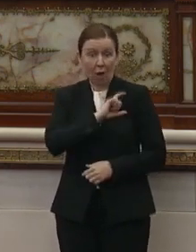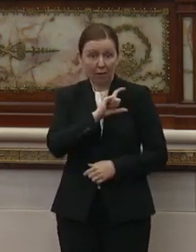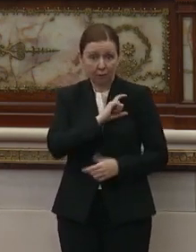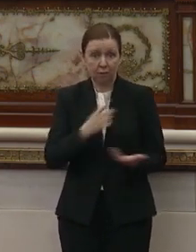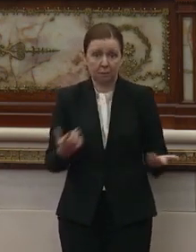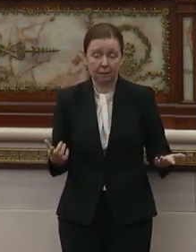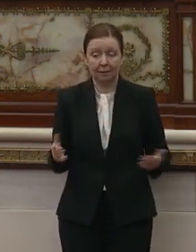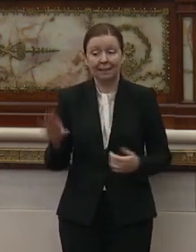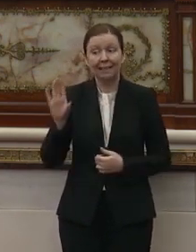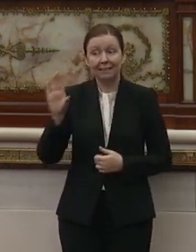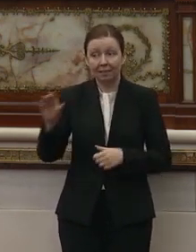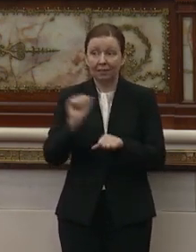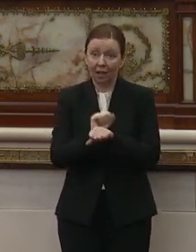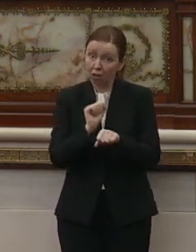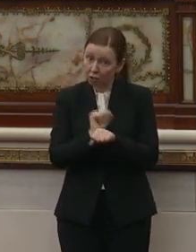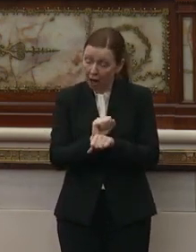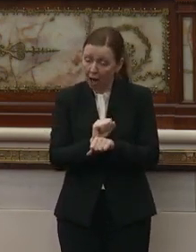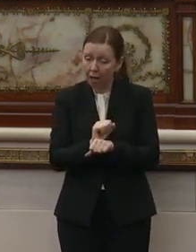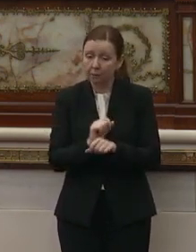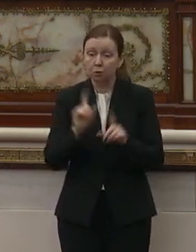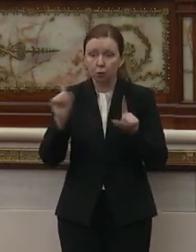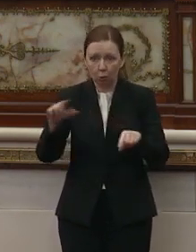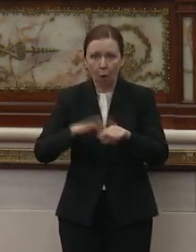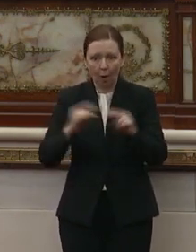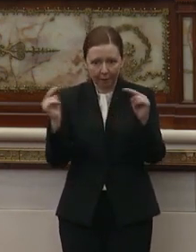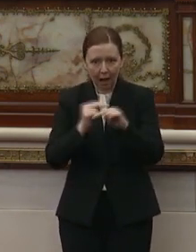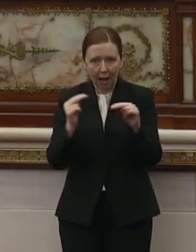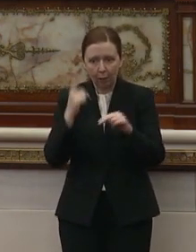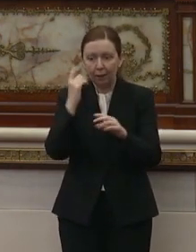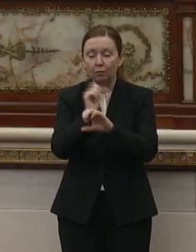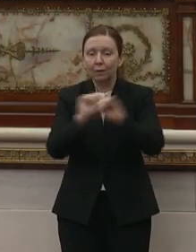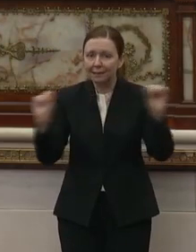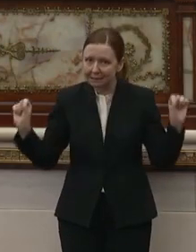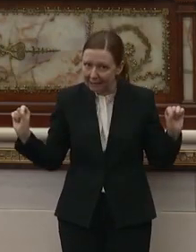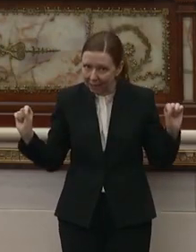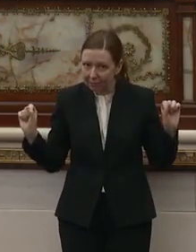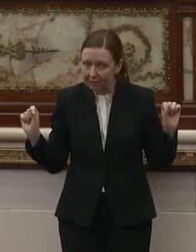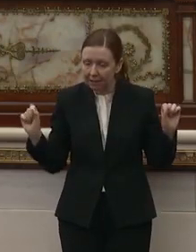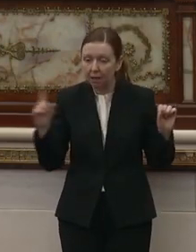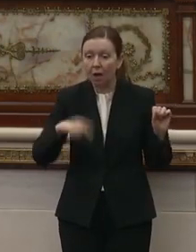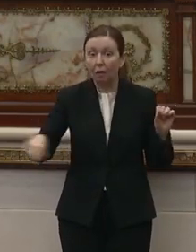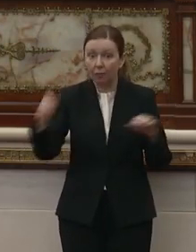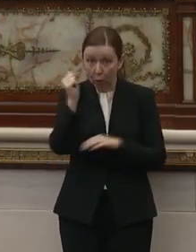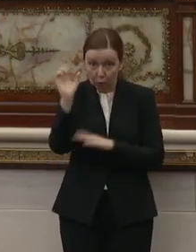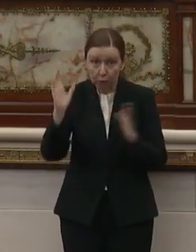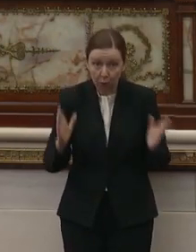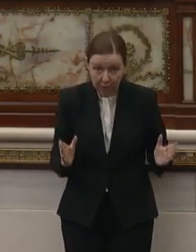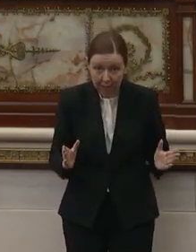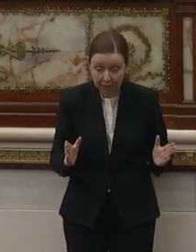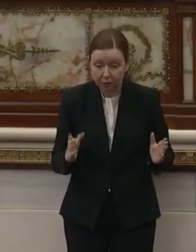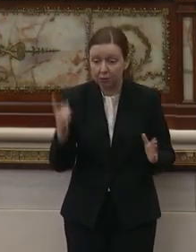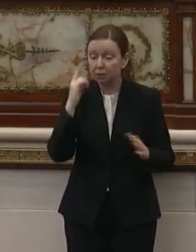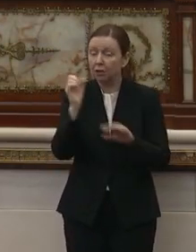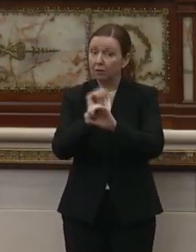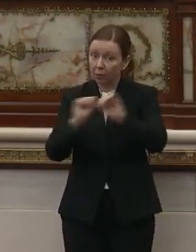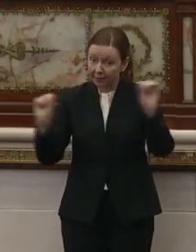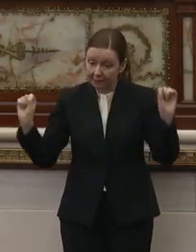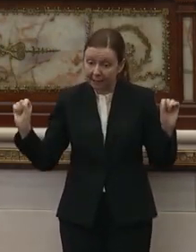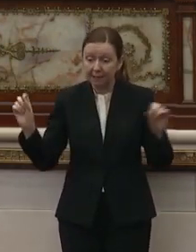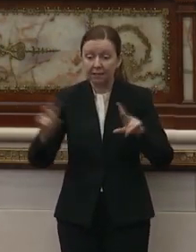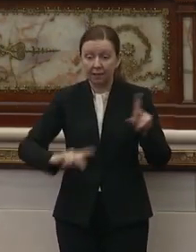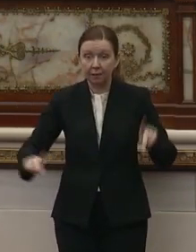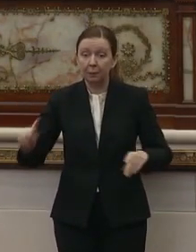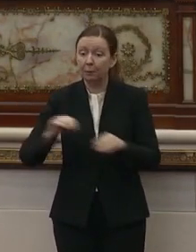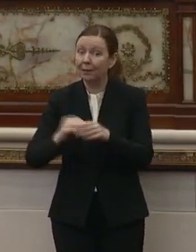And it is their job to go onto the highways for the safety of those protesters, for the safety of the